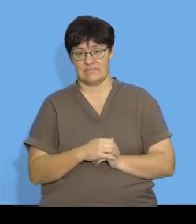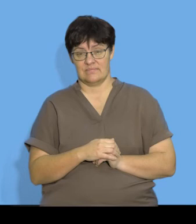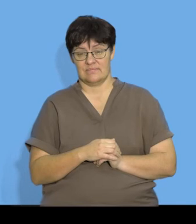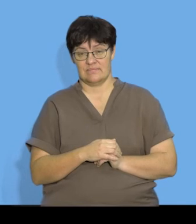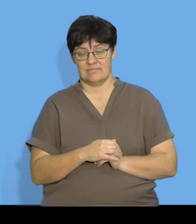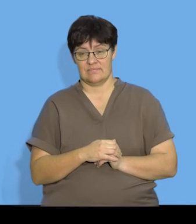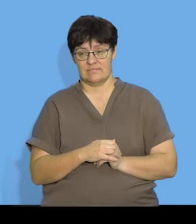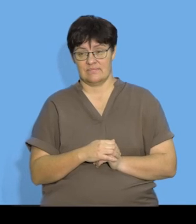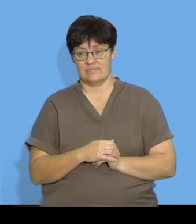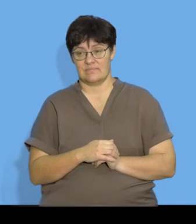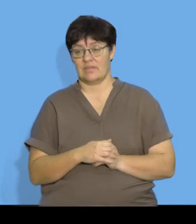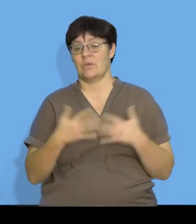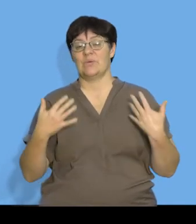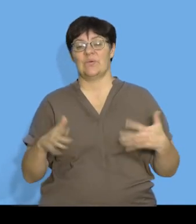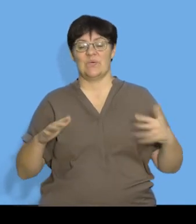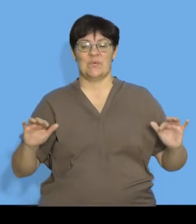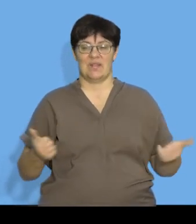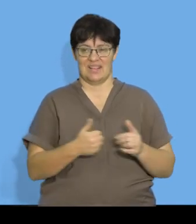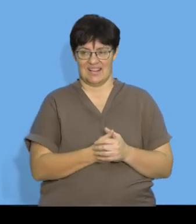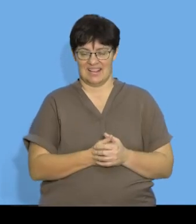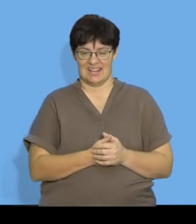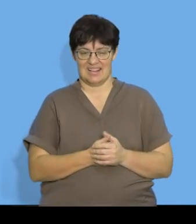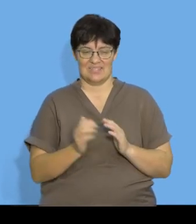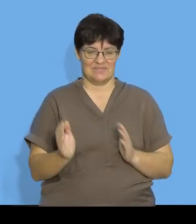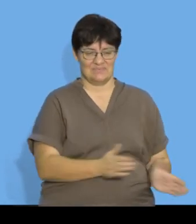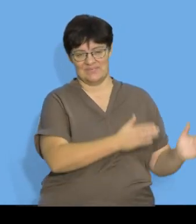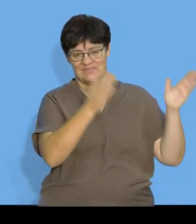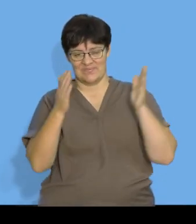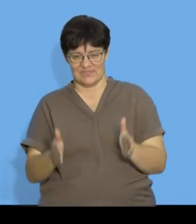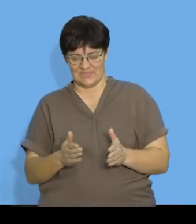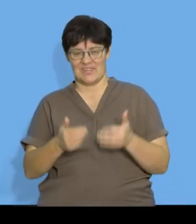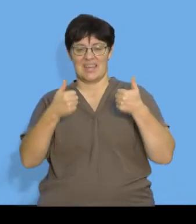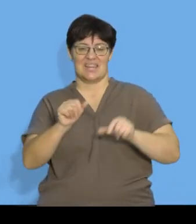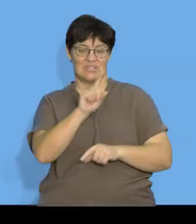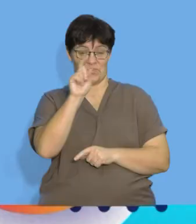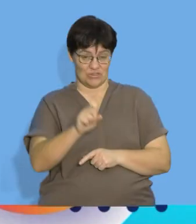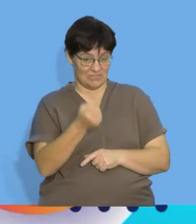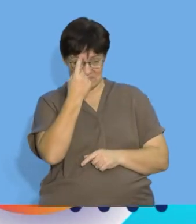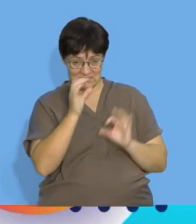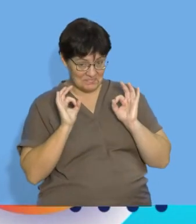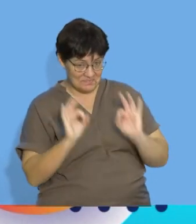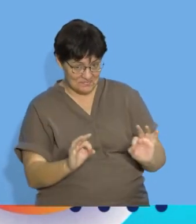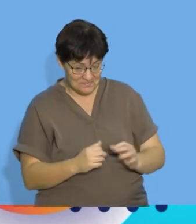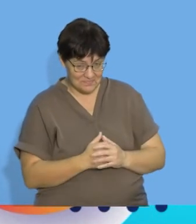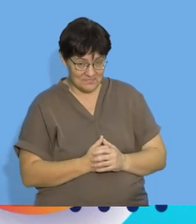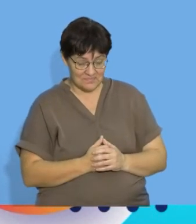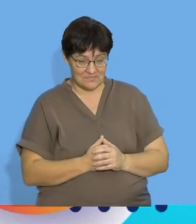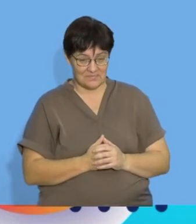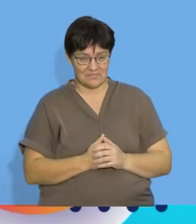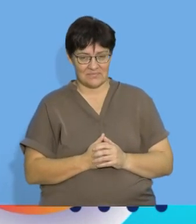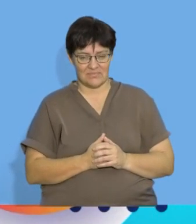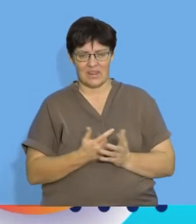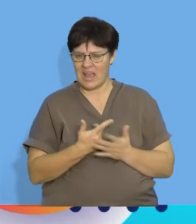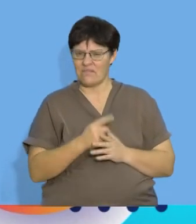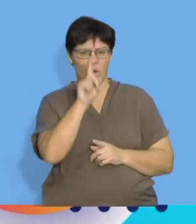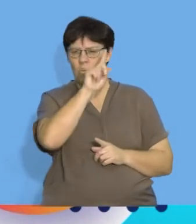wonderful guys we are now going to move on to our next question I hope that everyone's still with me if you have any questions